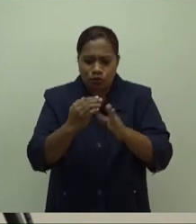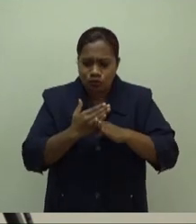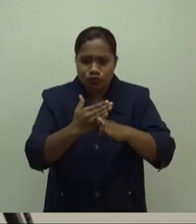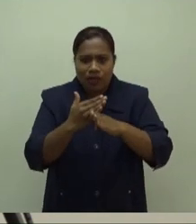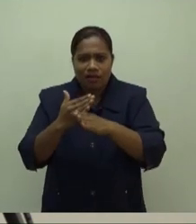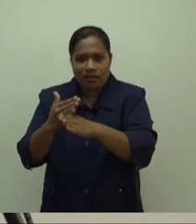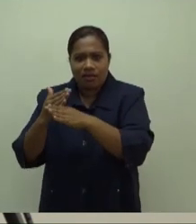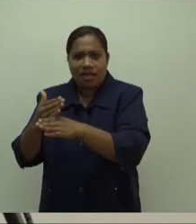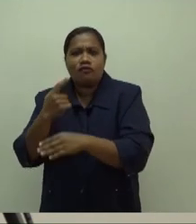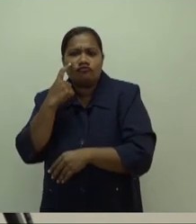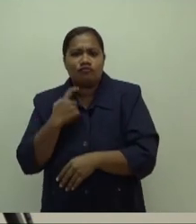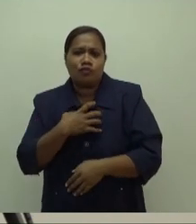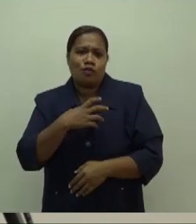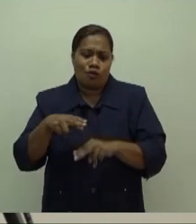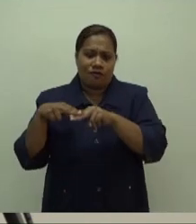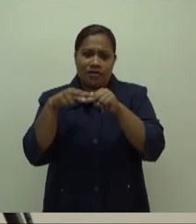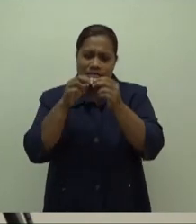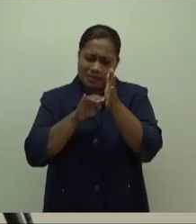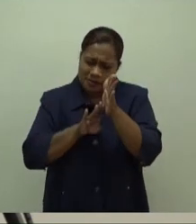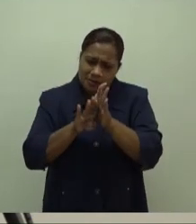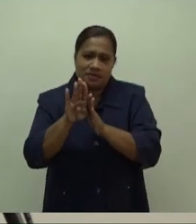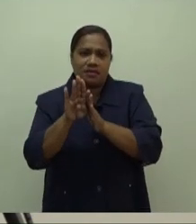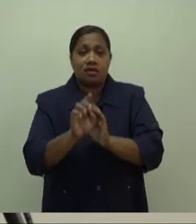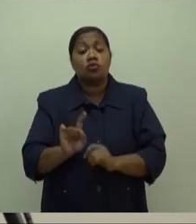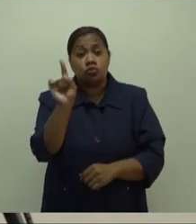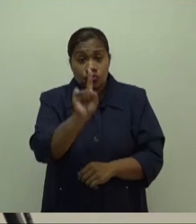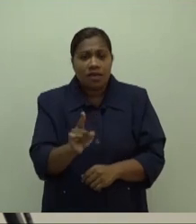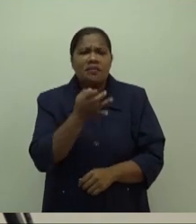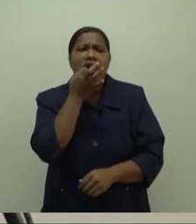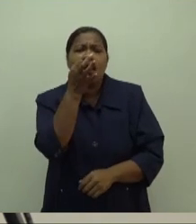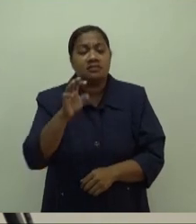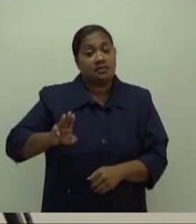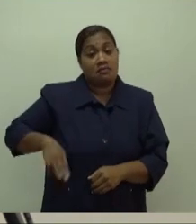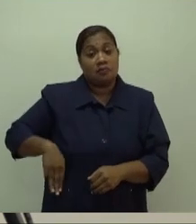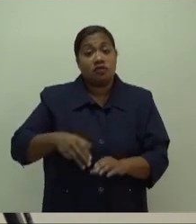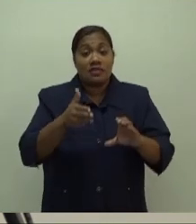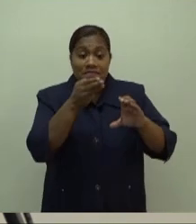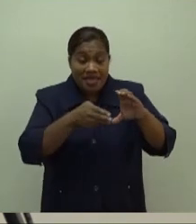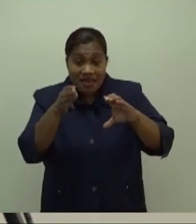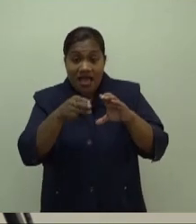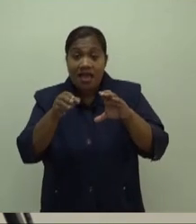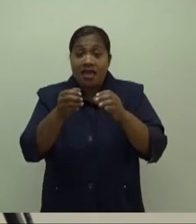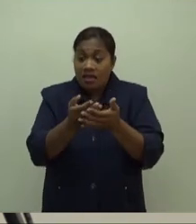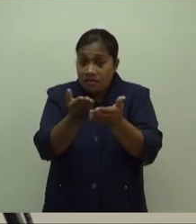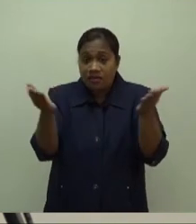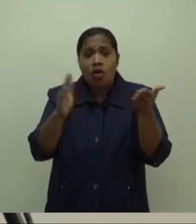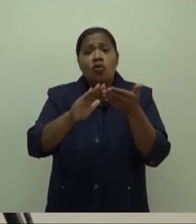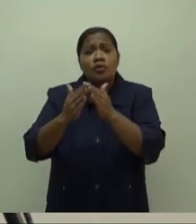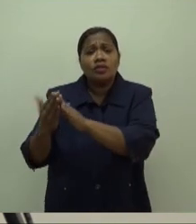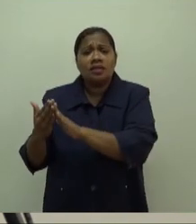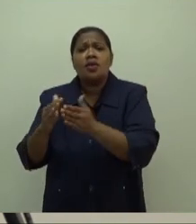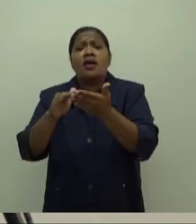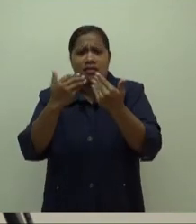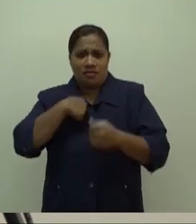Fiji. So today, I'm asking members of the media and the broader community to help us get the message